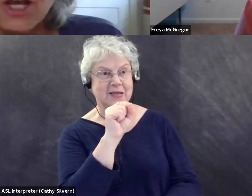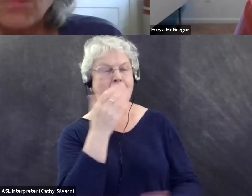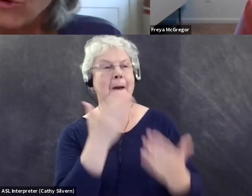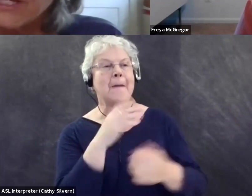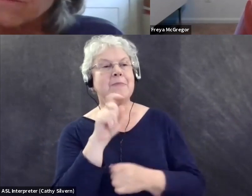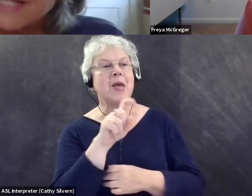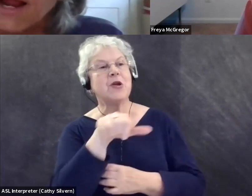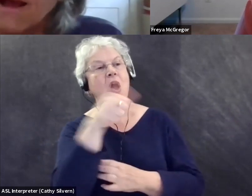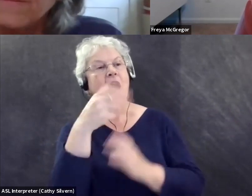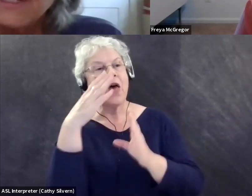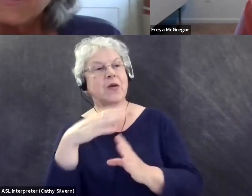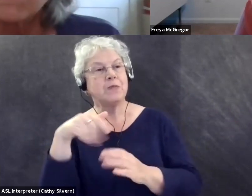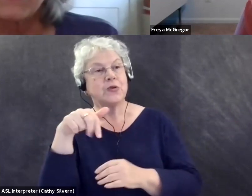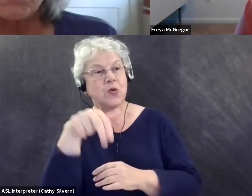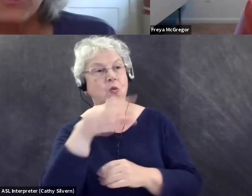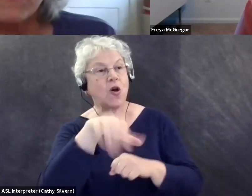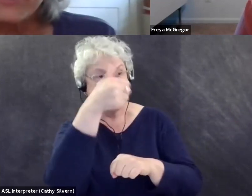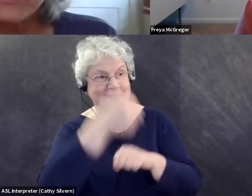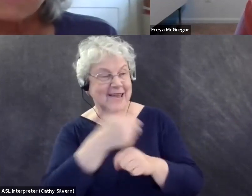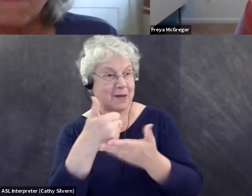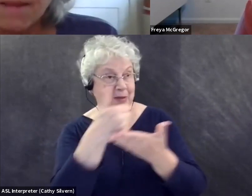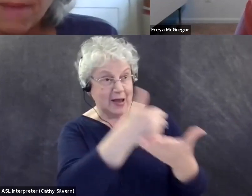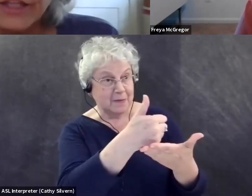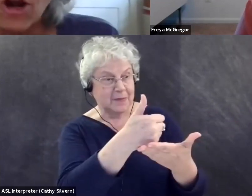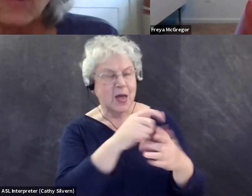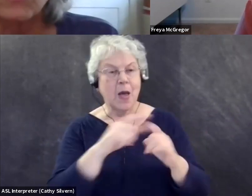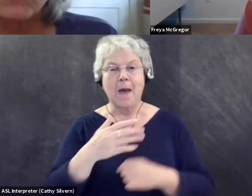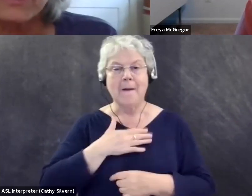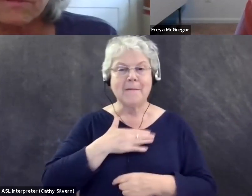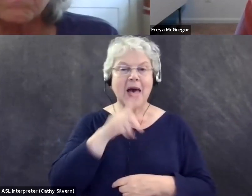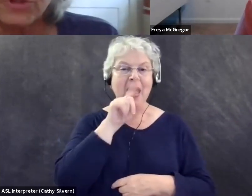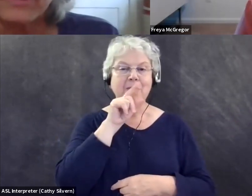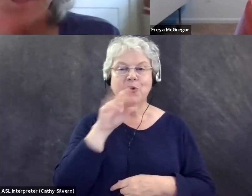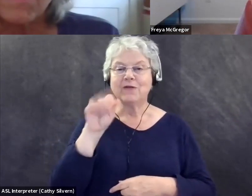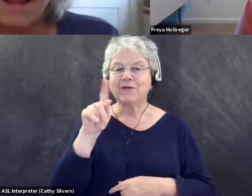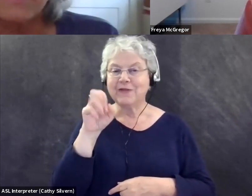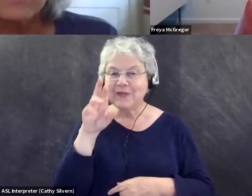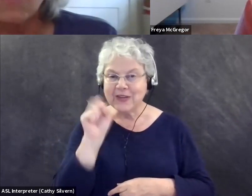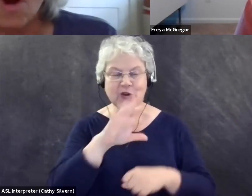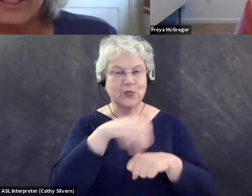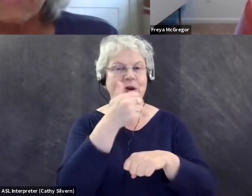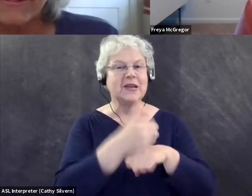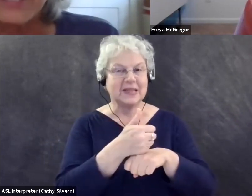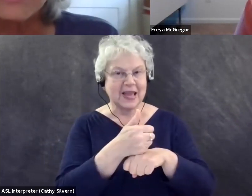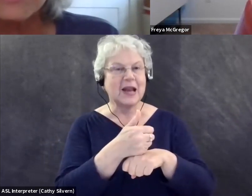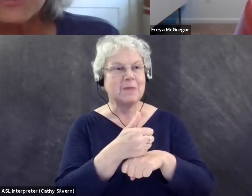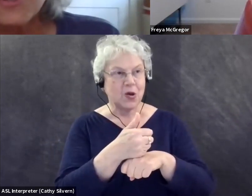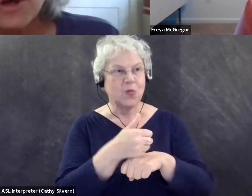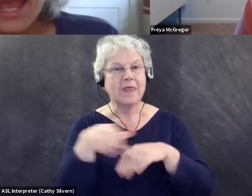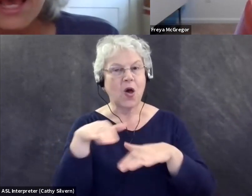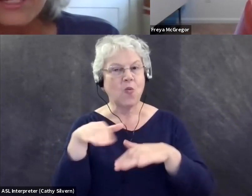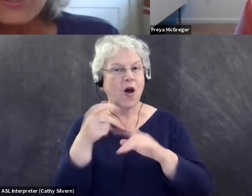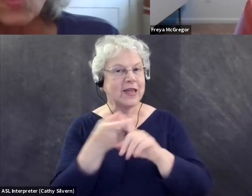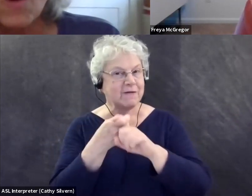person to help you get them set up, but the bird feeders in my backyard were put, put there by walking friends.